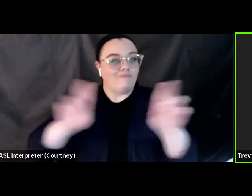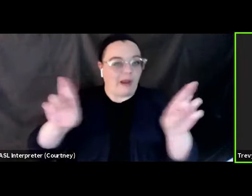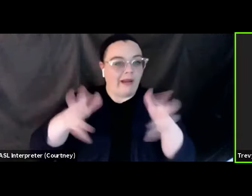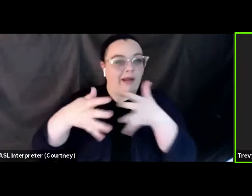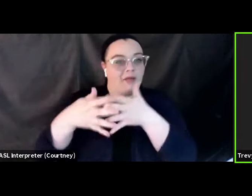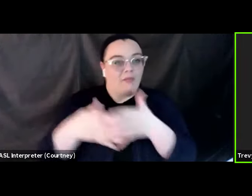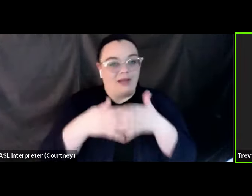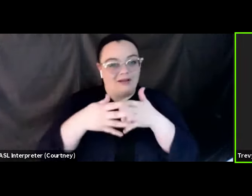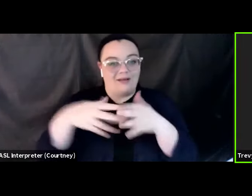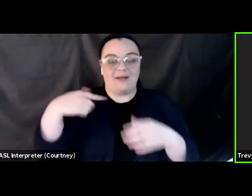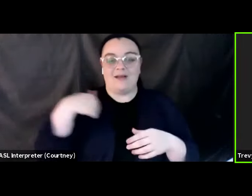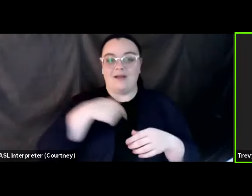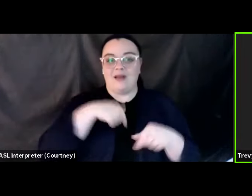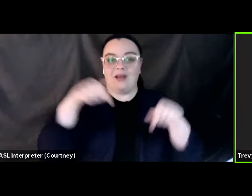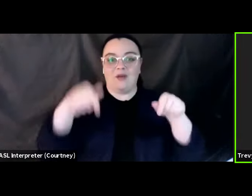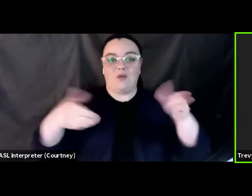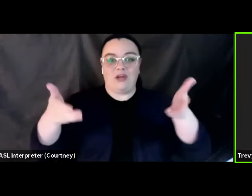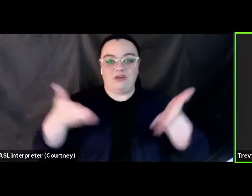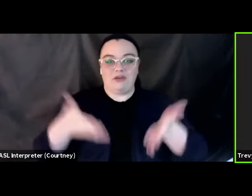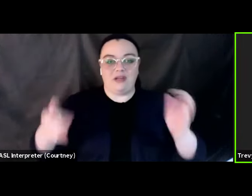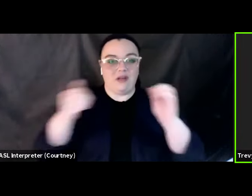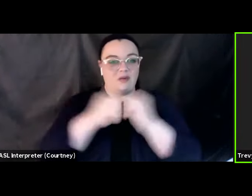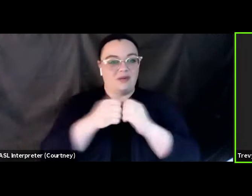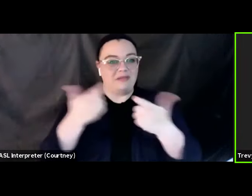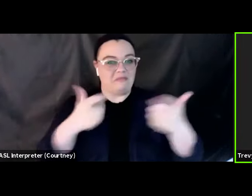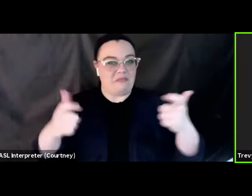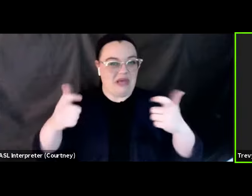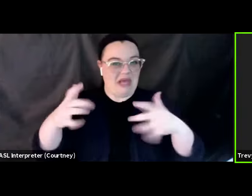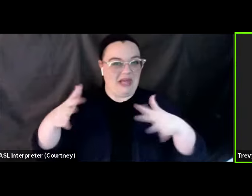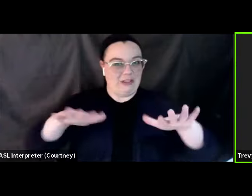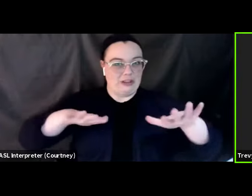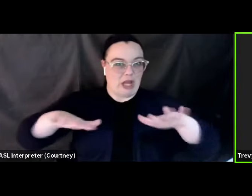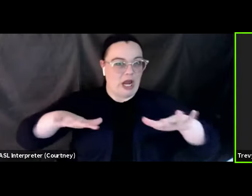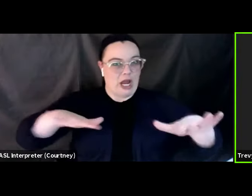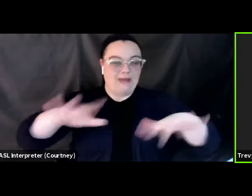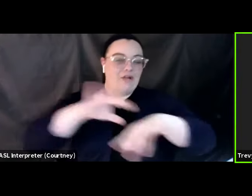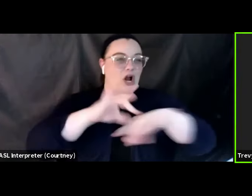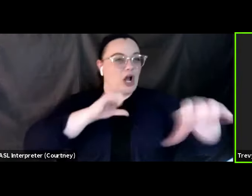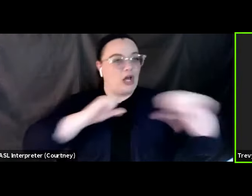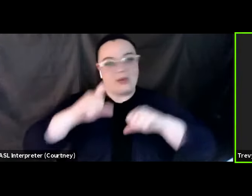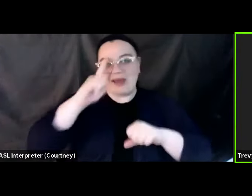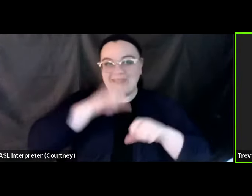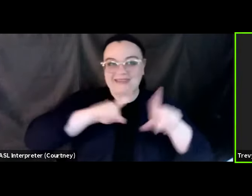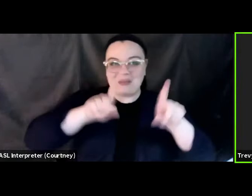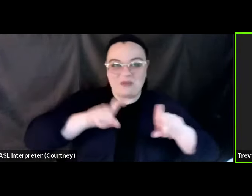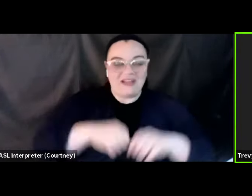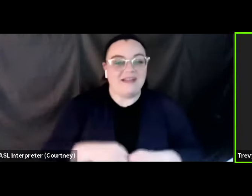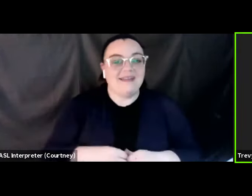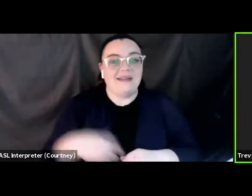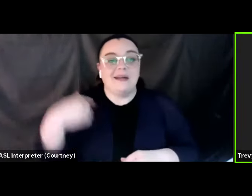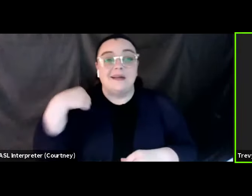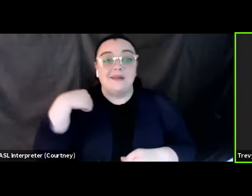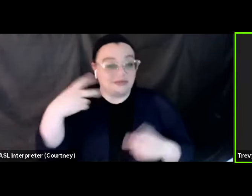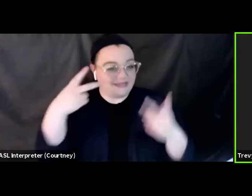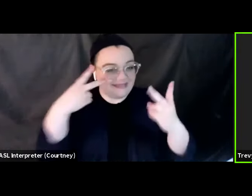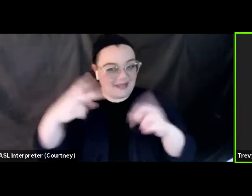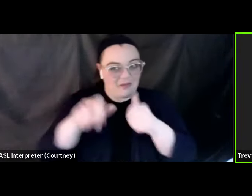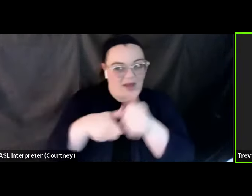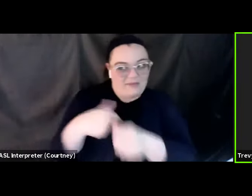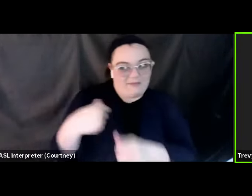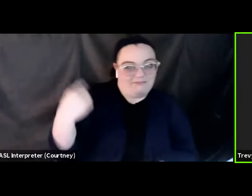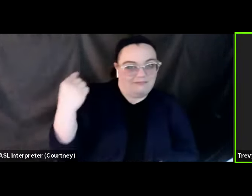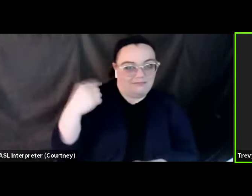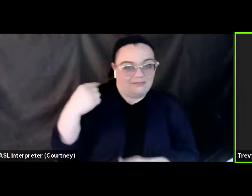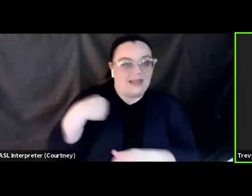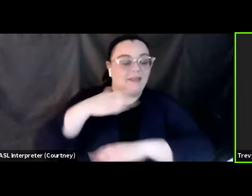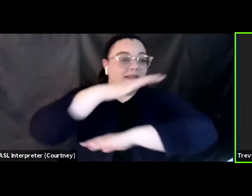our big shaker earthquake simulator, as you guys can see that behind me. We have our table displayed with some of our